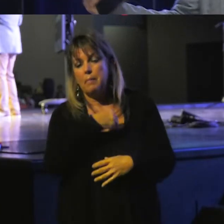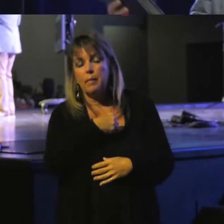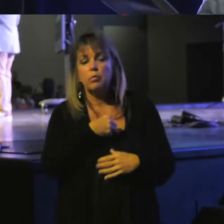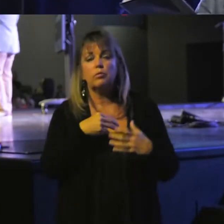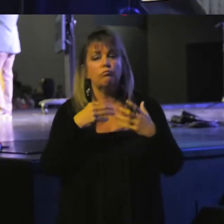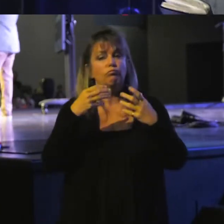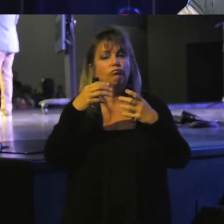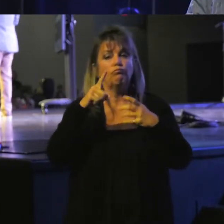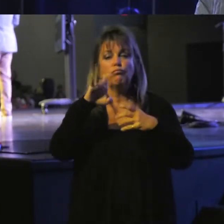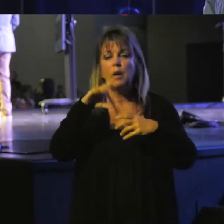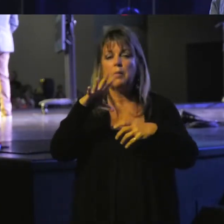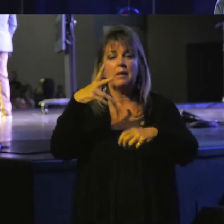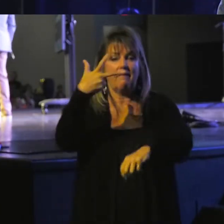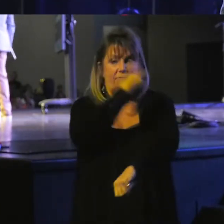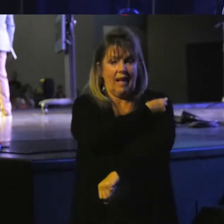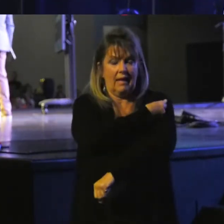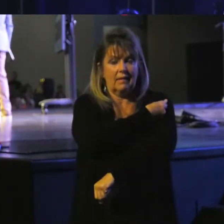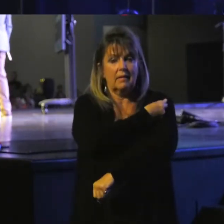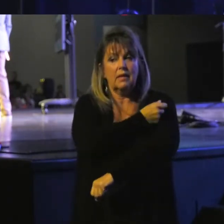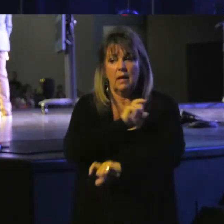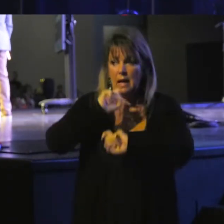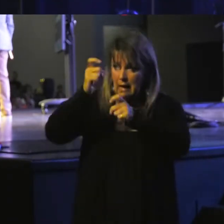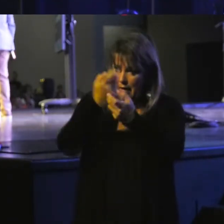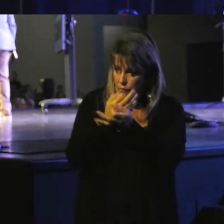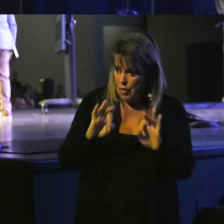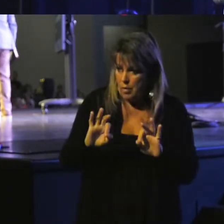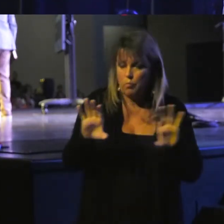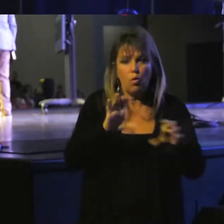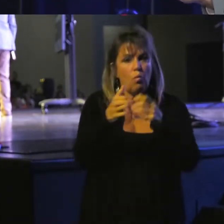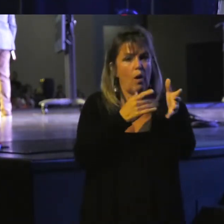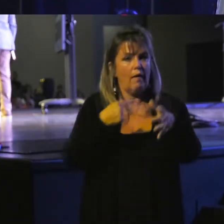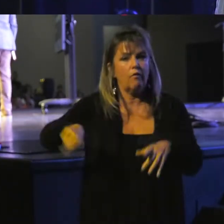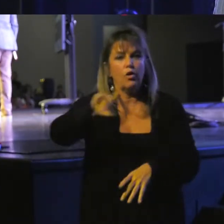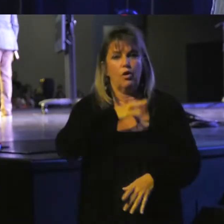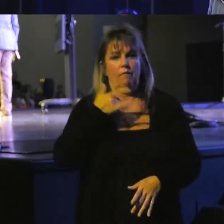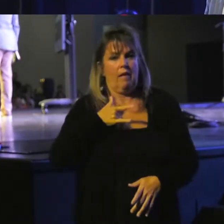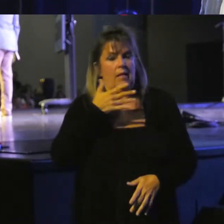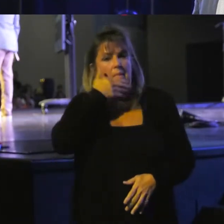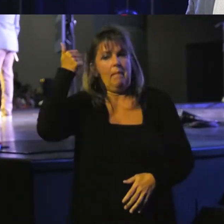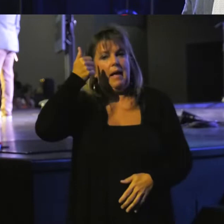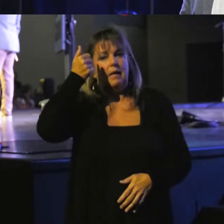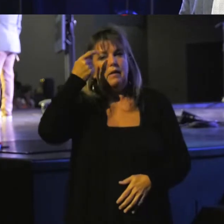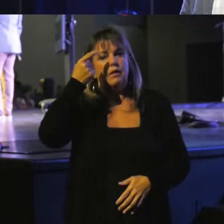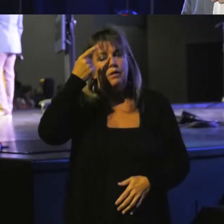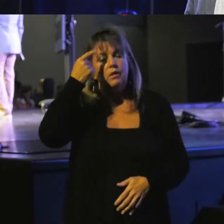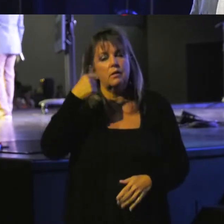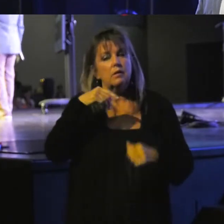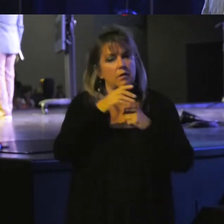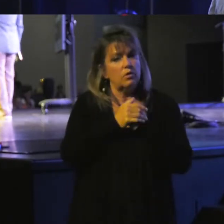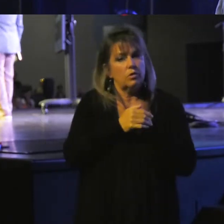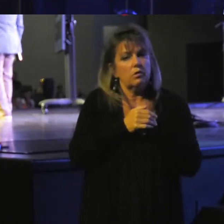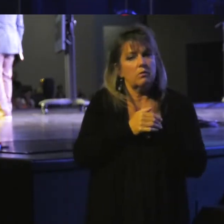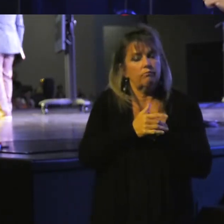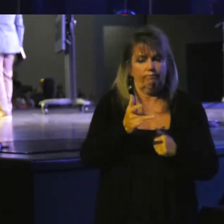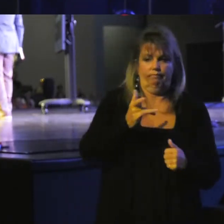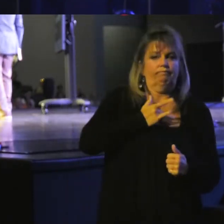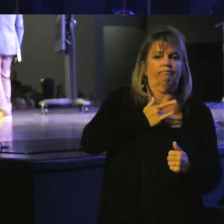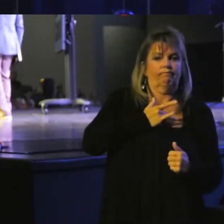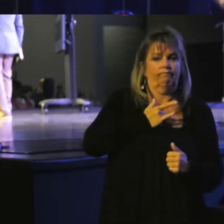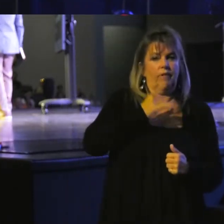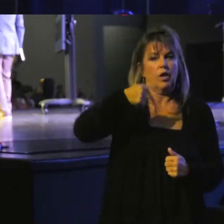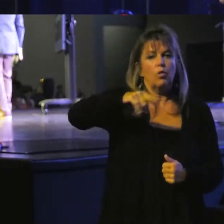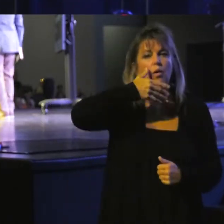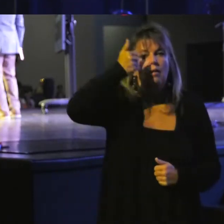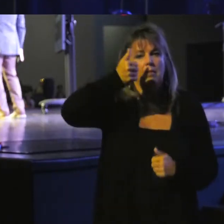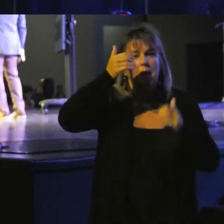fully vaccinated, we gave you the freedom to do what you feel is best from a deep conviction that you are